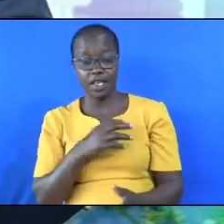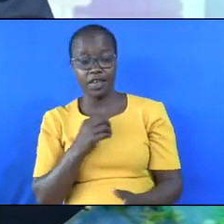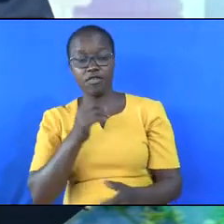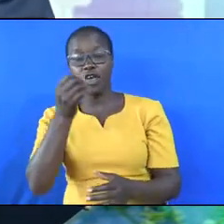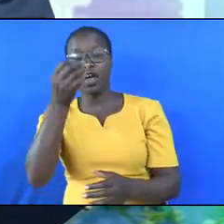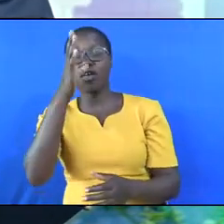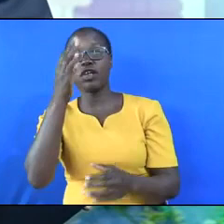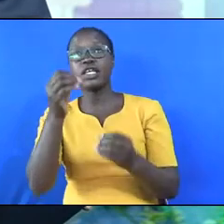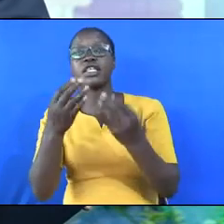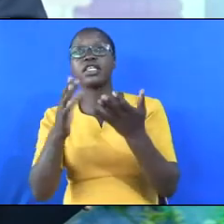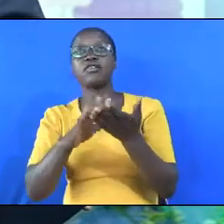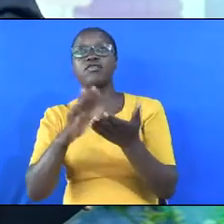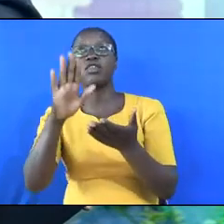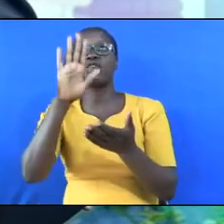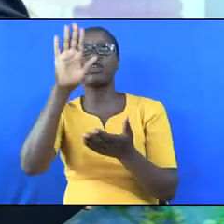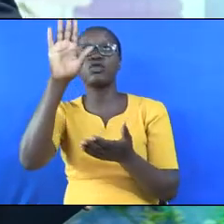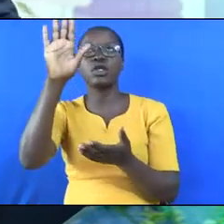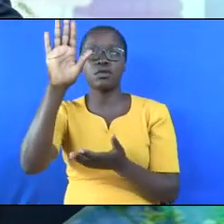give glory to him.